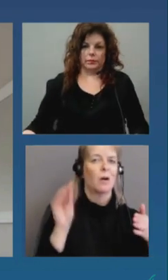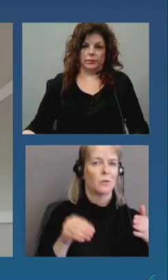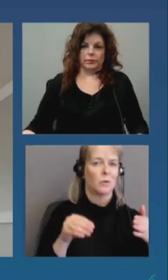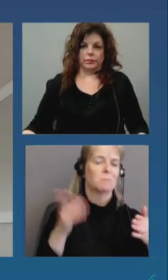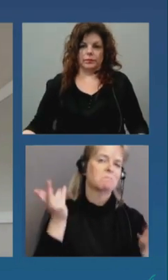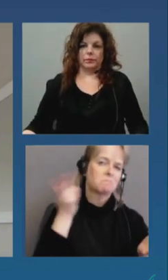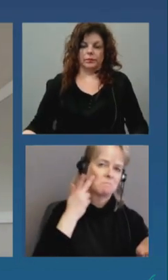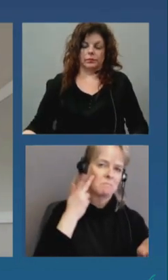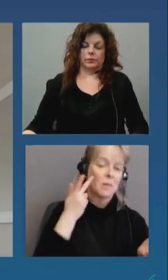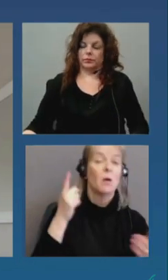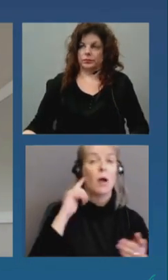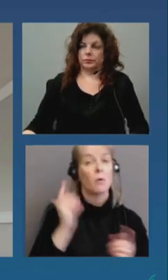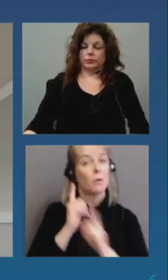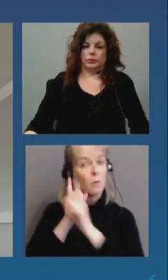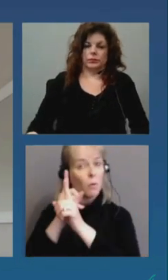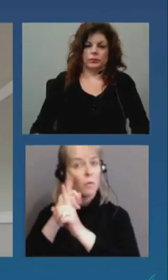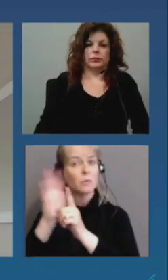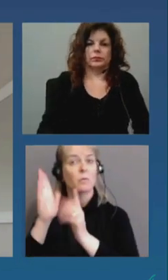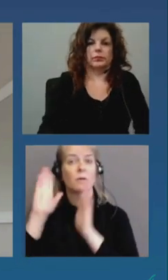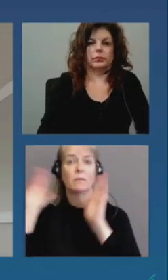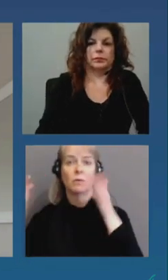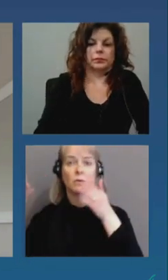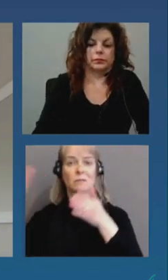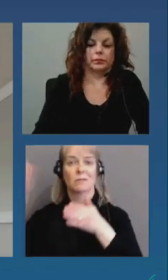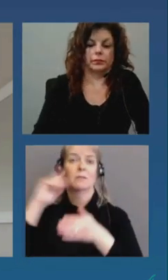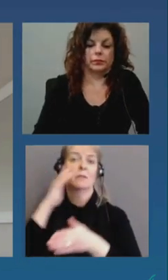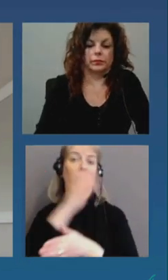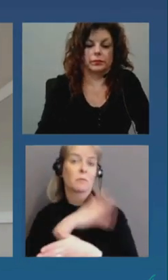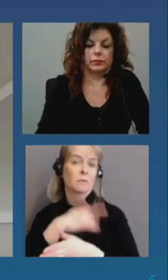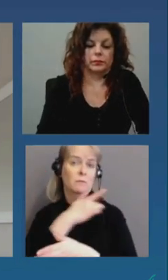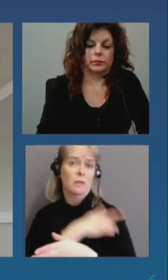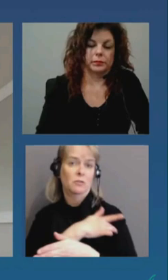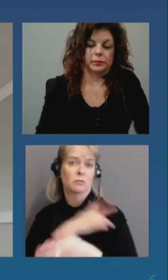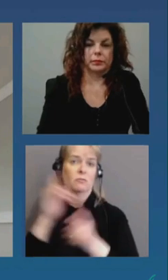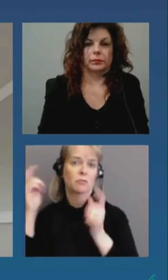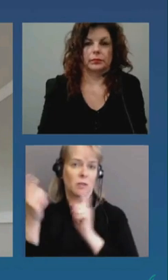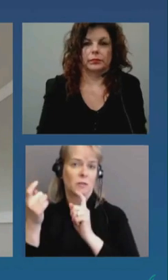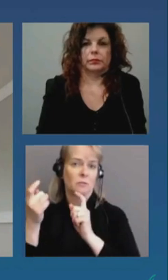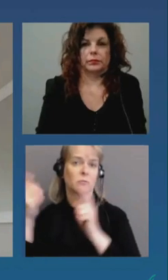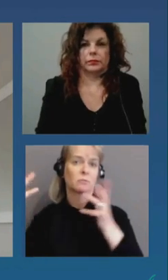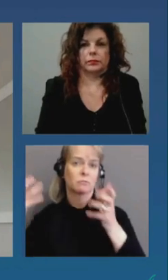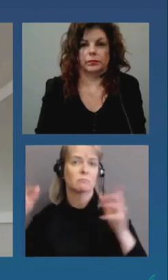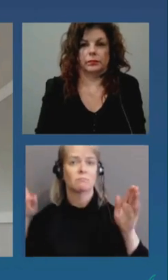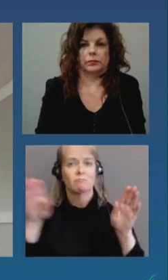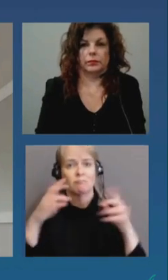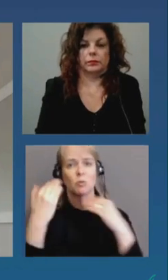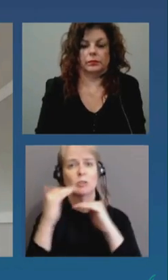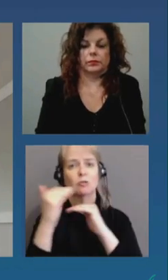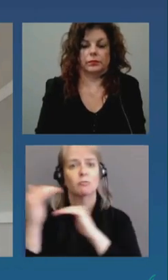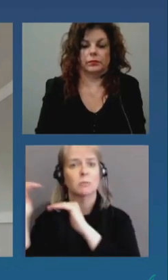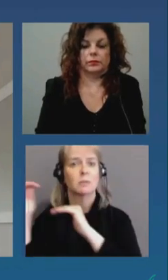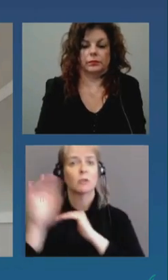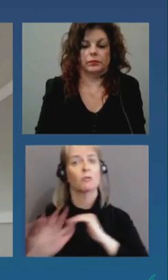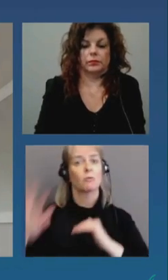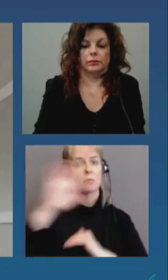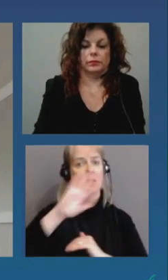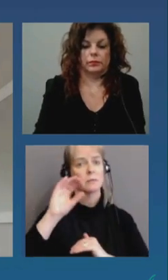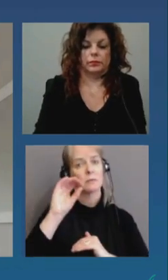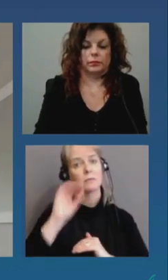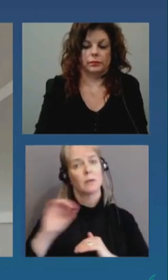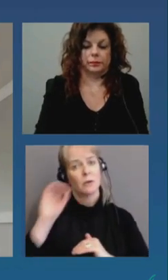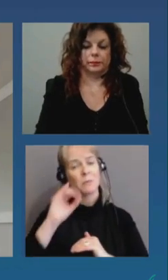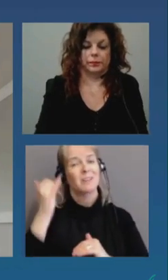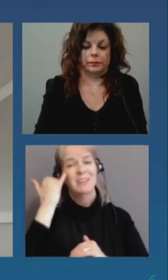provincial level because it's an issue across the province um the other piece uh is around um